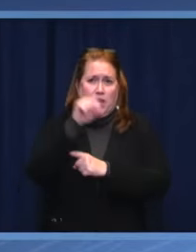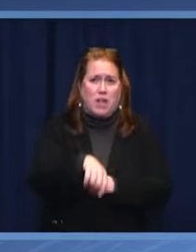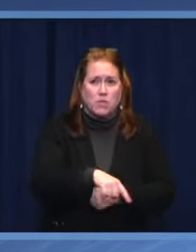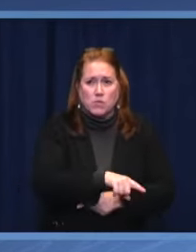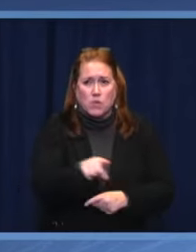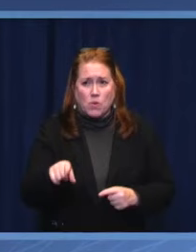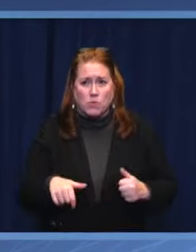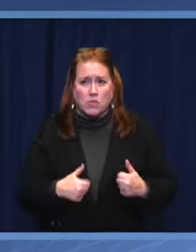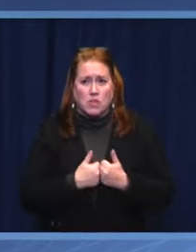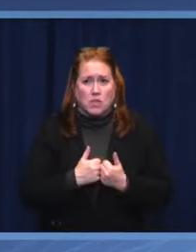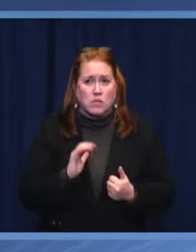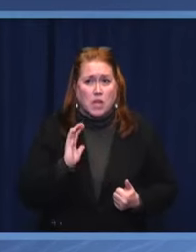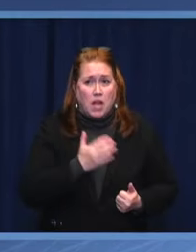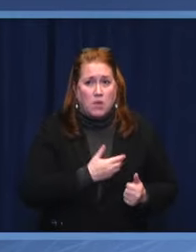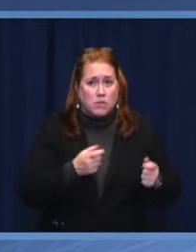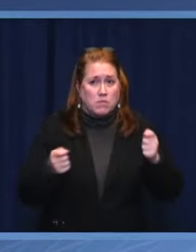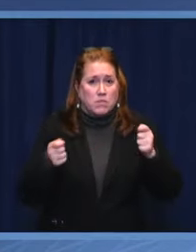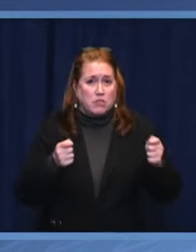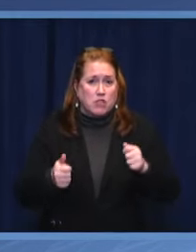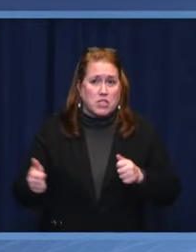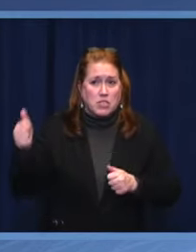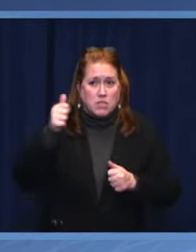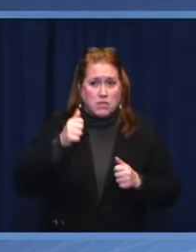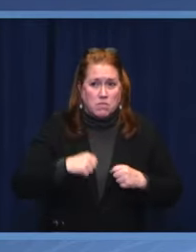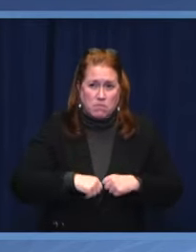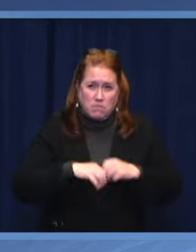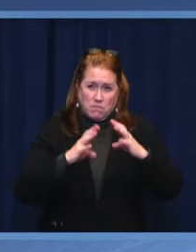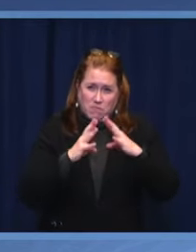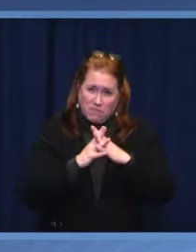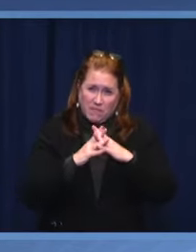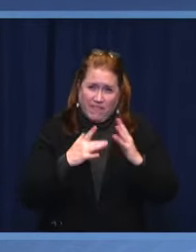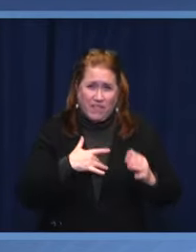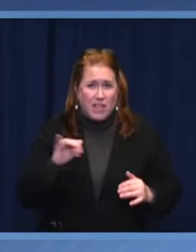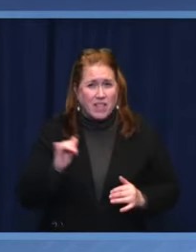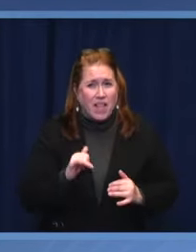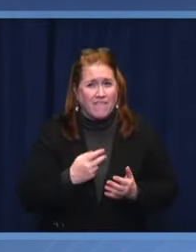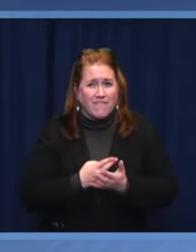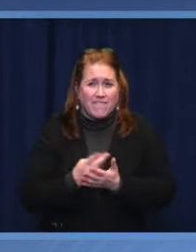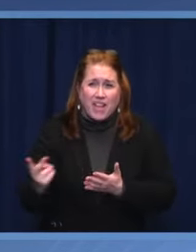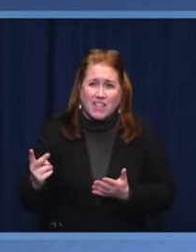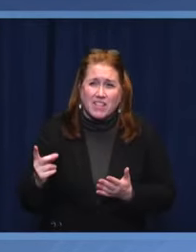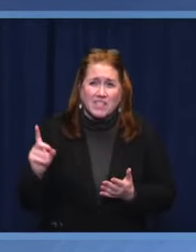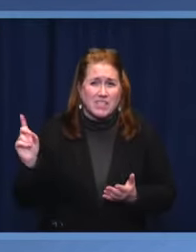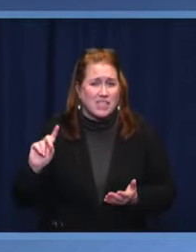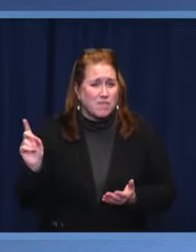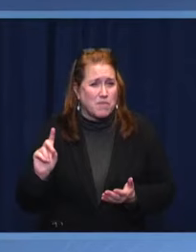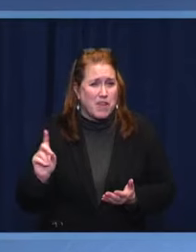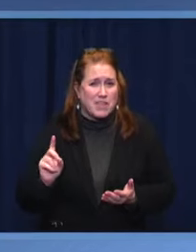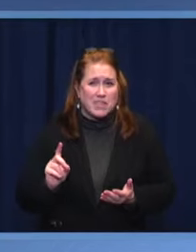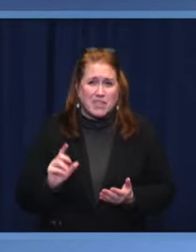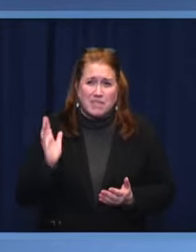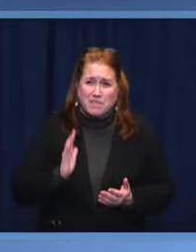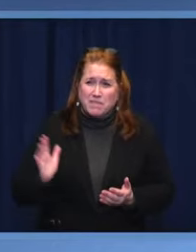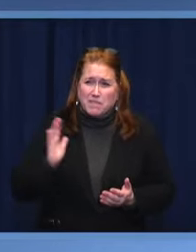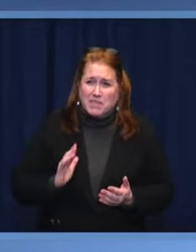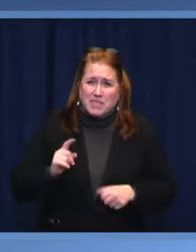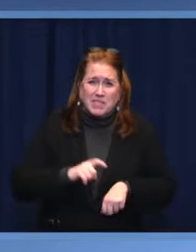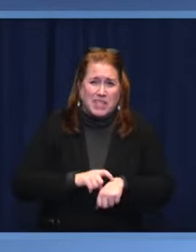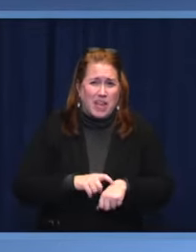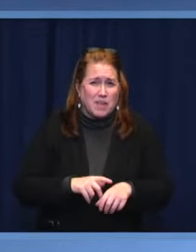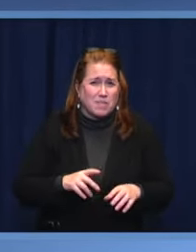Our administration emerged from what felt like a failure of democracy, a time of corrupt politics.